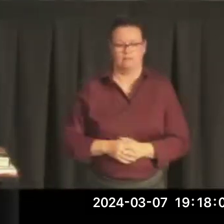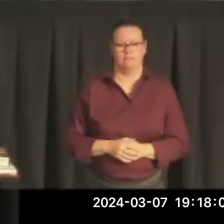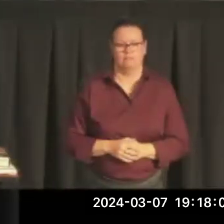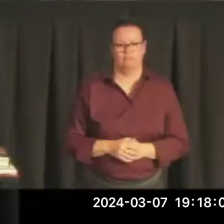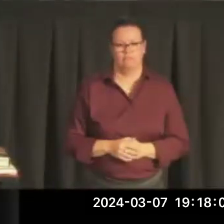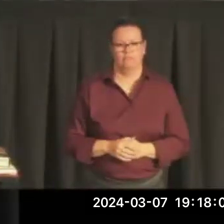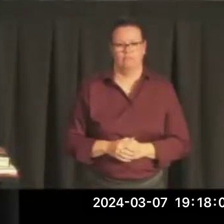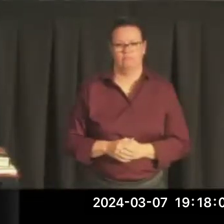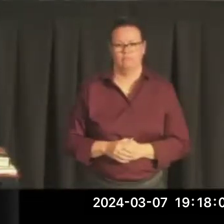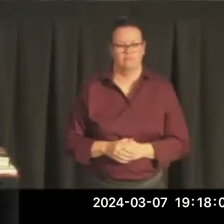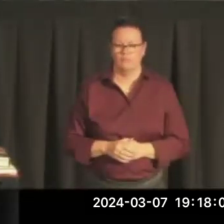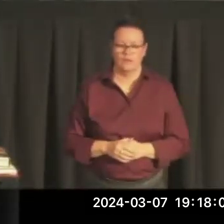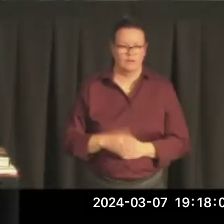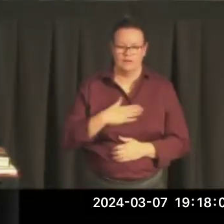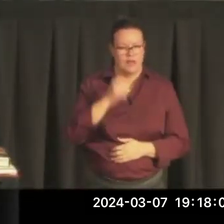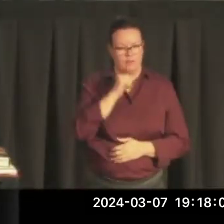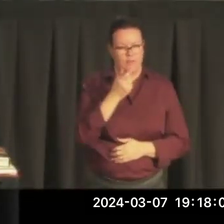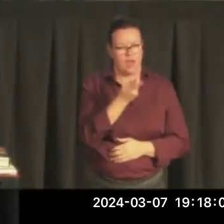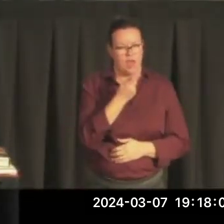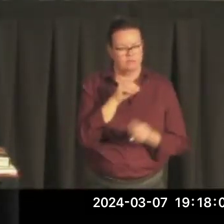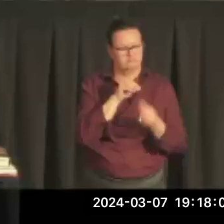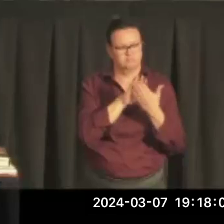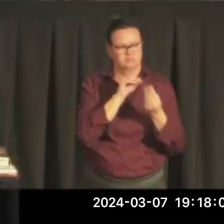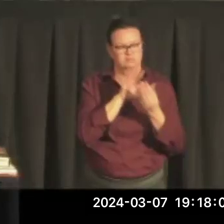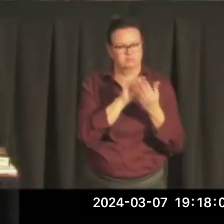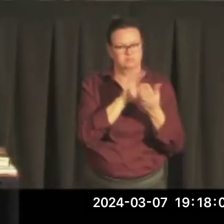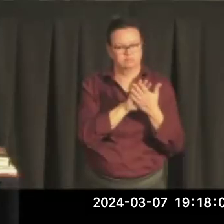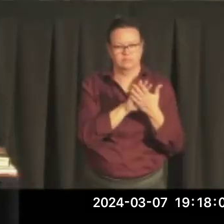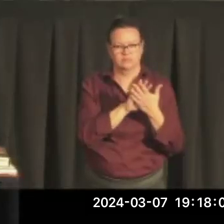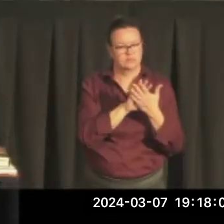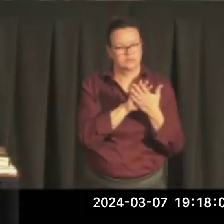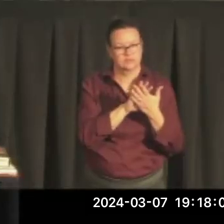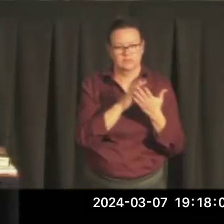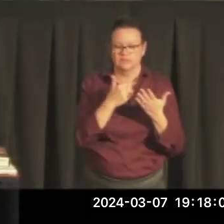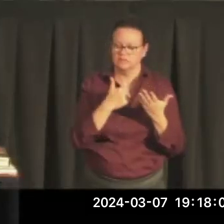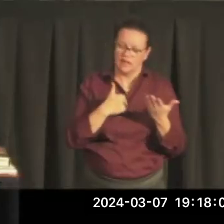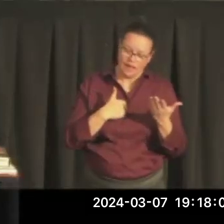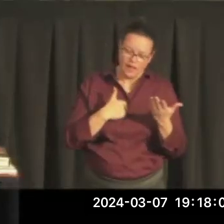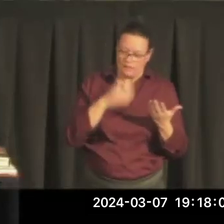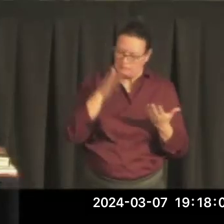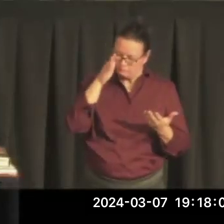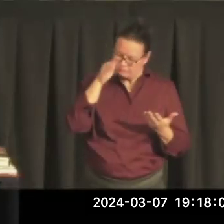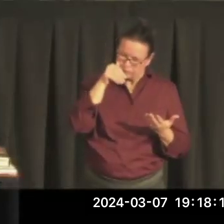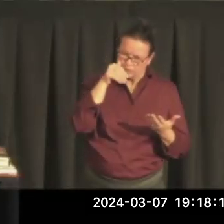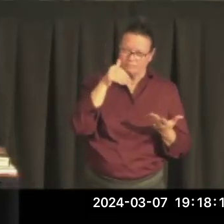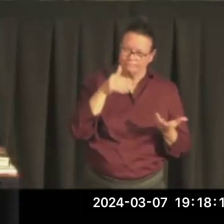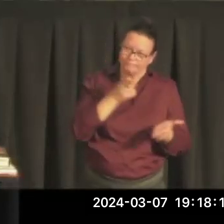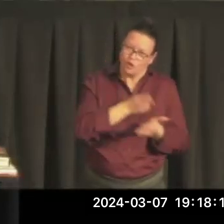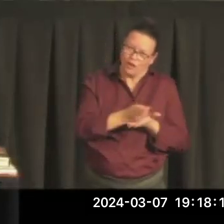I could not get along with my aunt. I was probably, if the truth be known, a stubborn youngster.